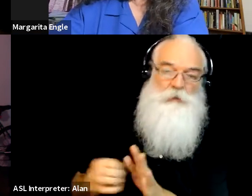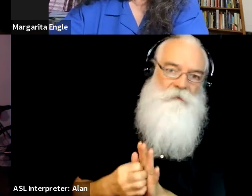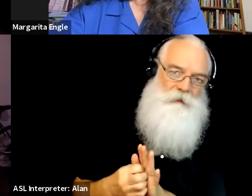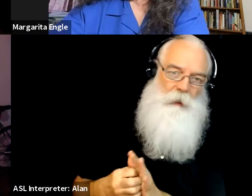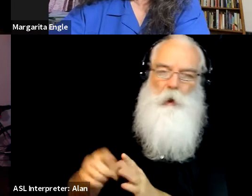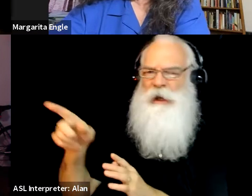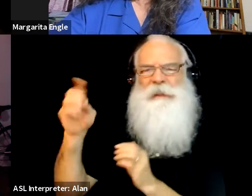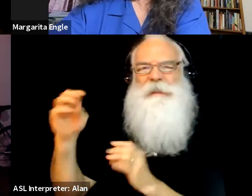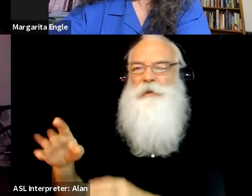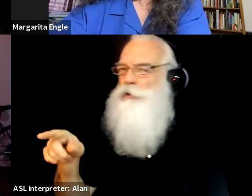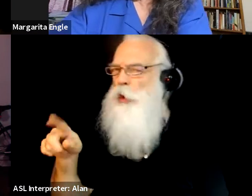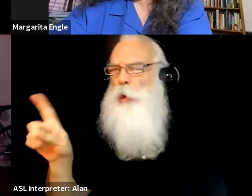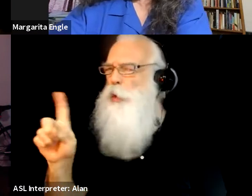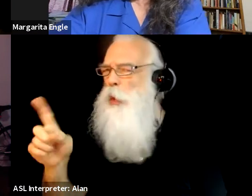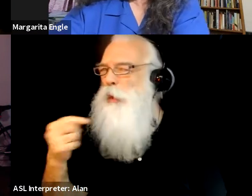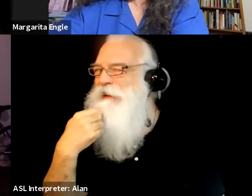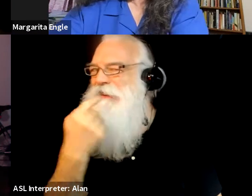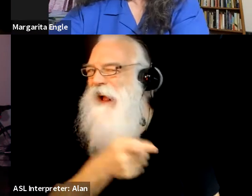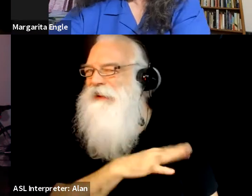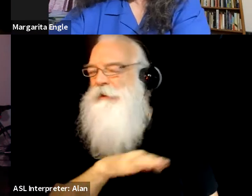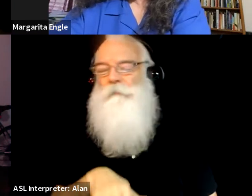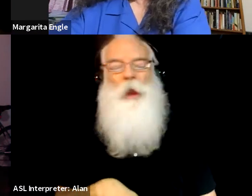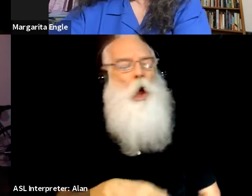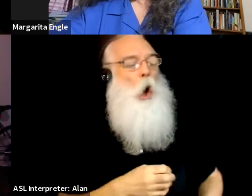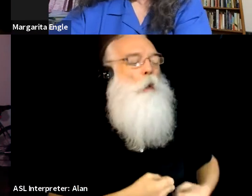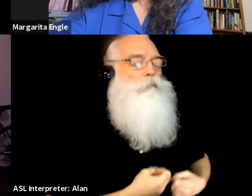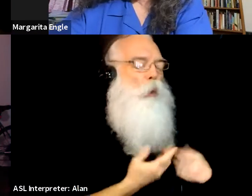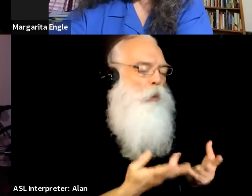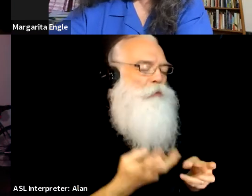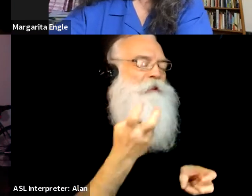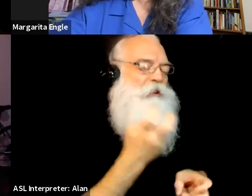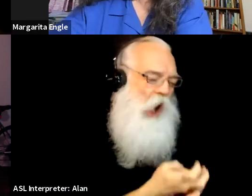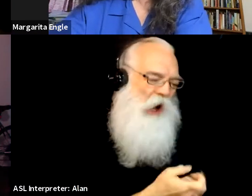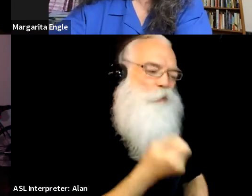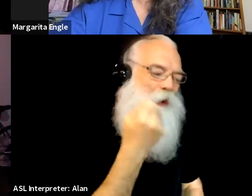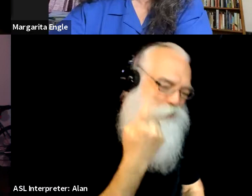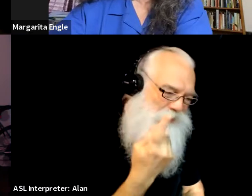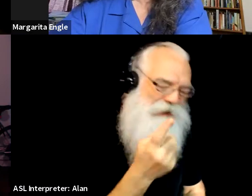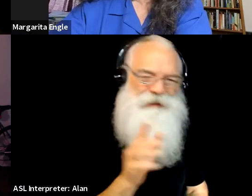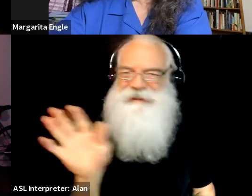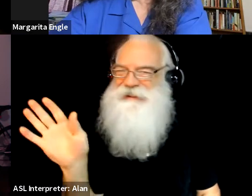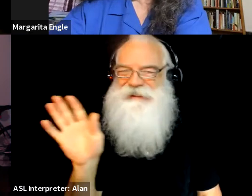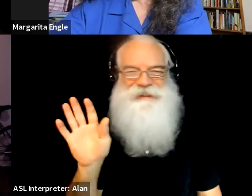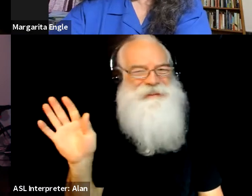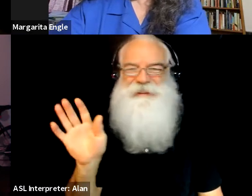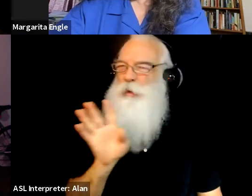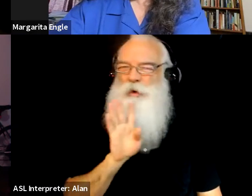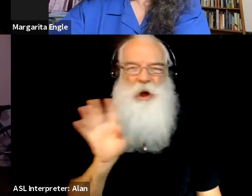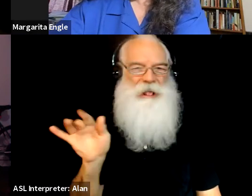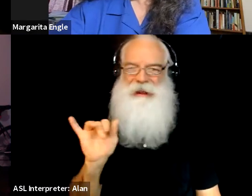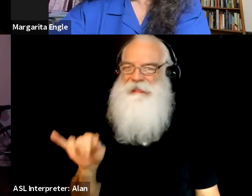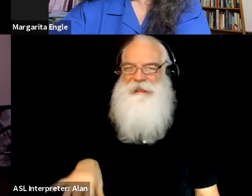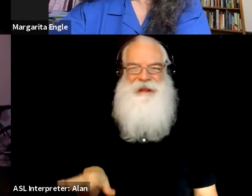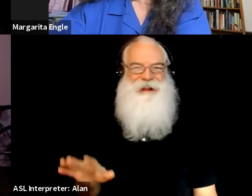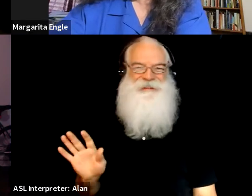say to children that poetry is hard to understand or anything like that. I would